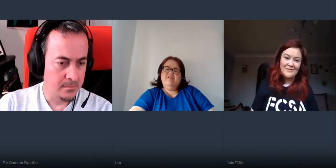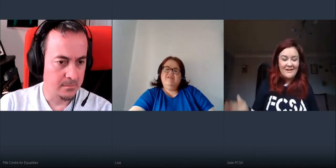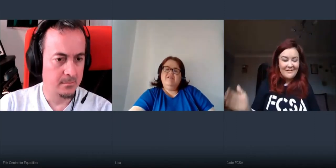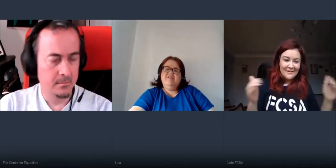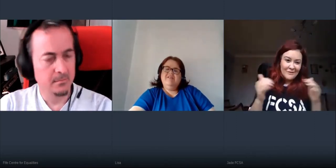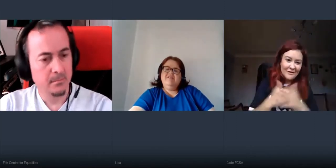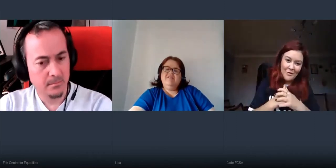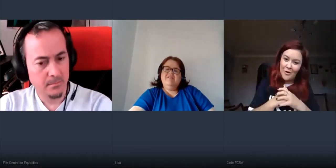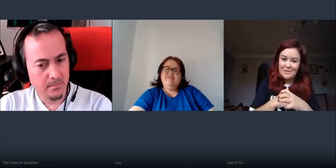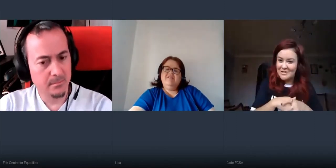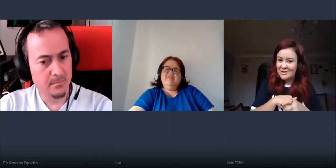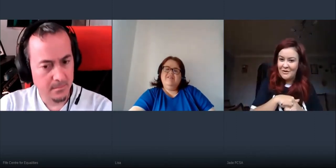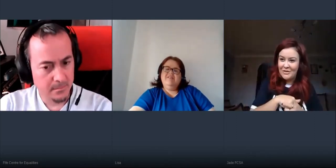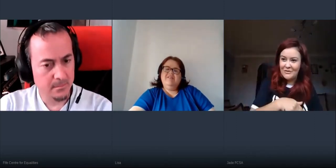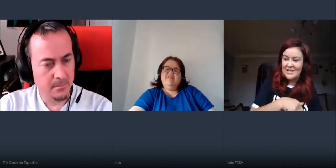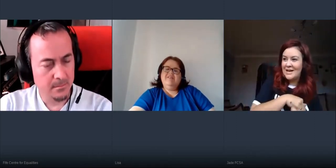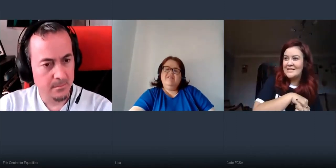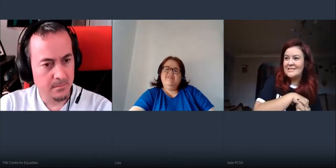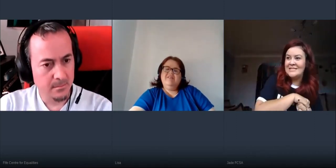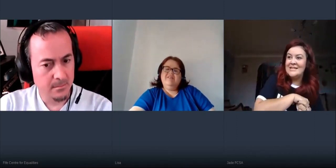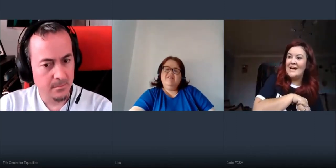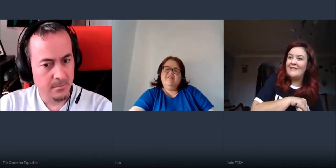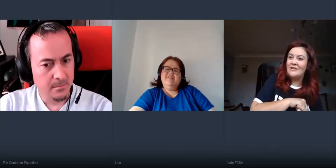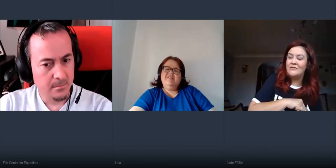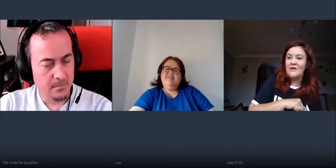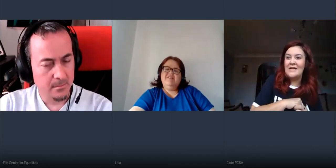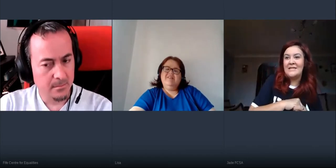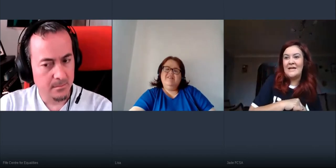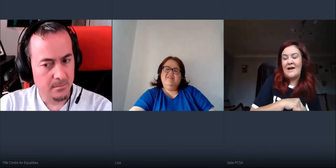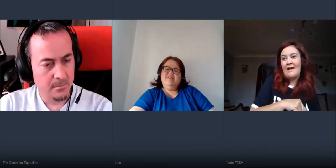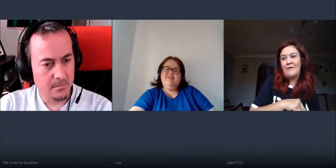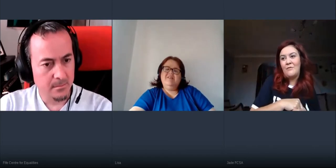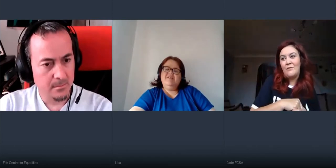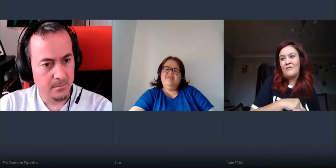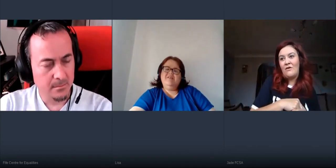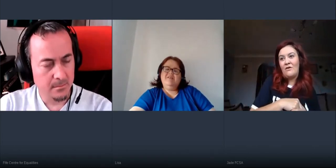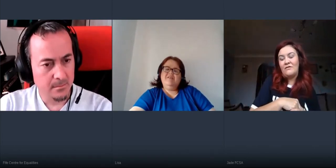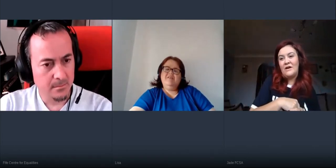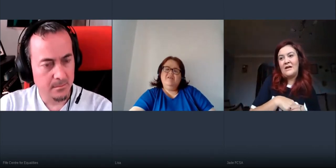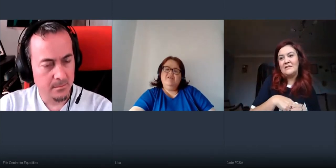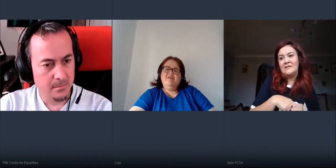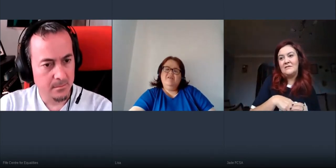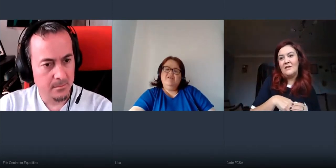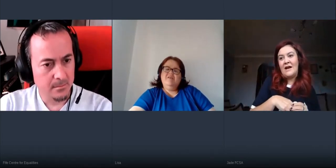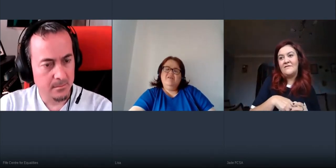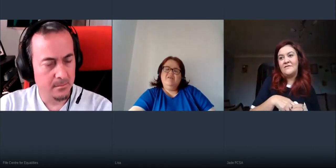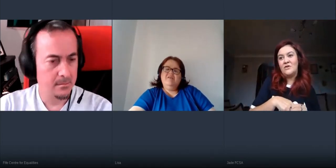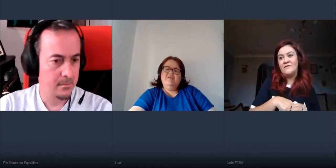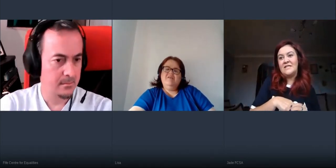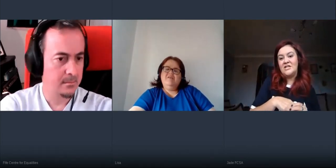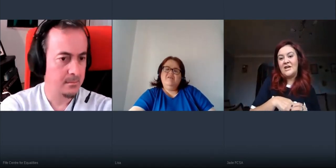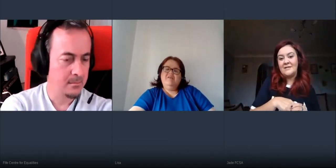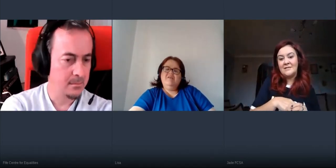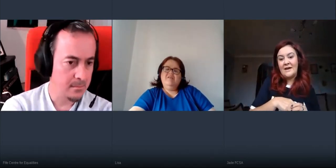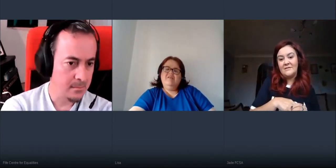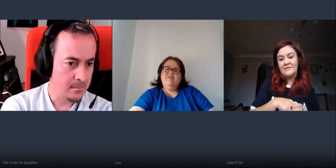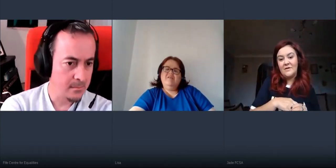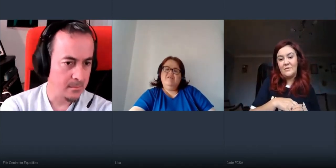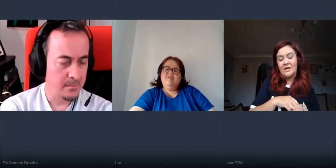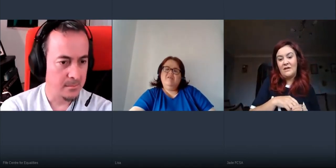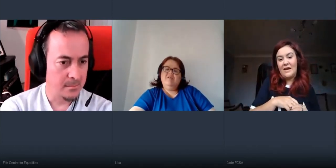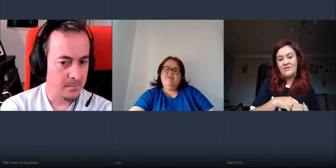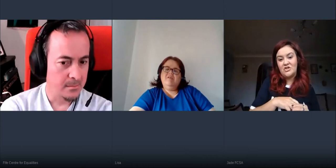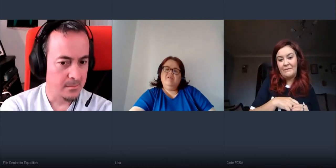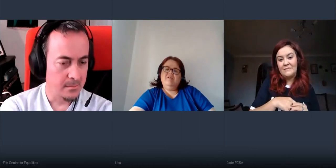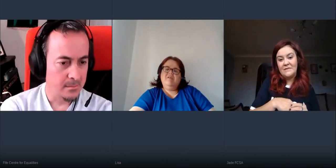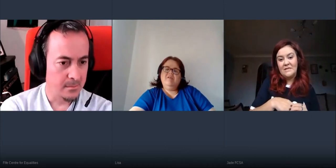i'm gonna go on a little competition with those guys and then on friday um we've got a live sort of dj set that we're gonna